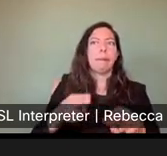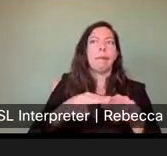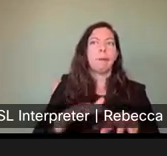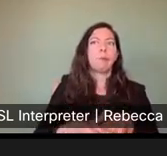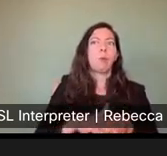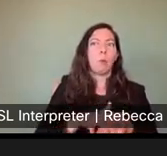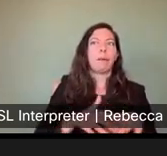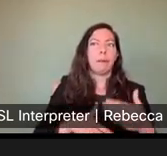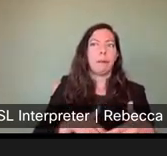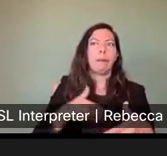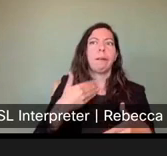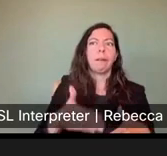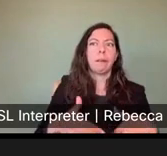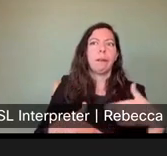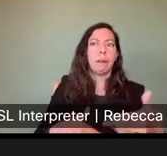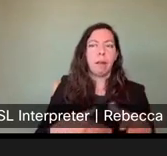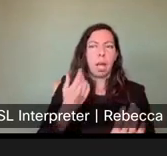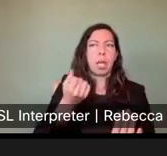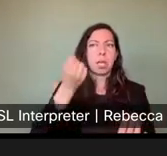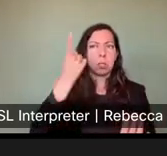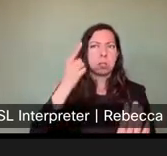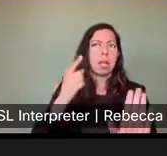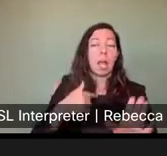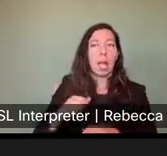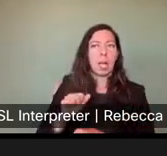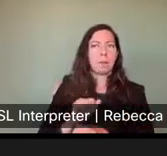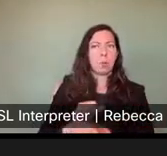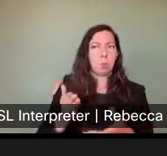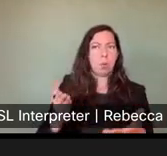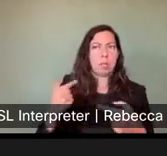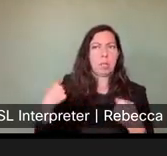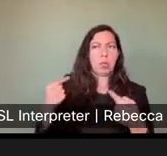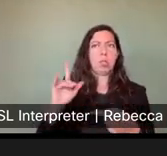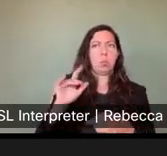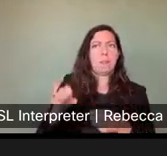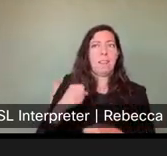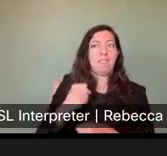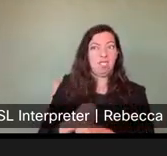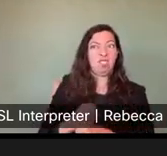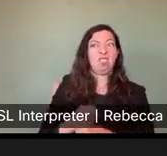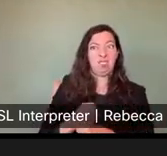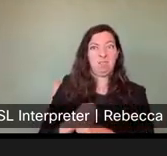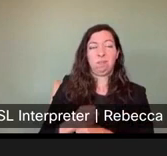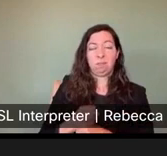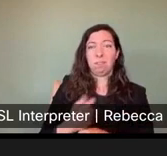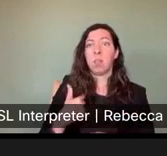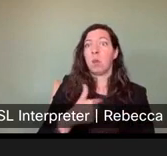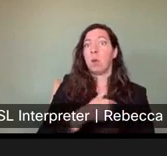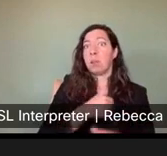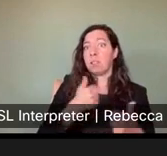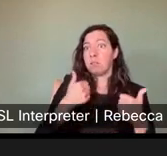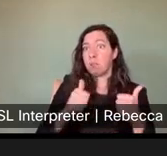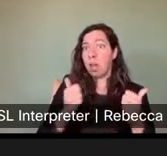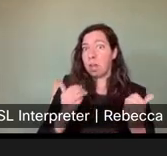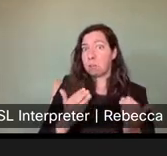Uh, I've been with a division over 25 years throughout different administrations. We have tried, uh, and made requests